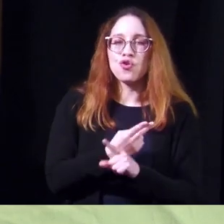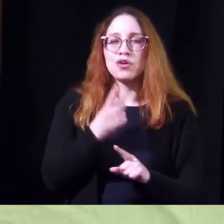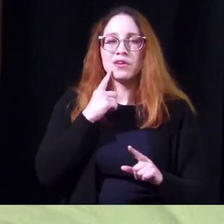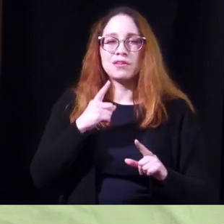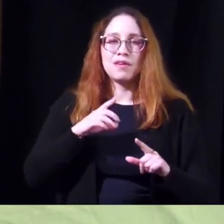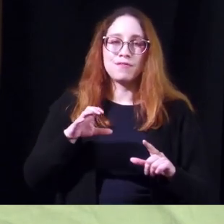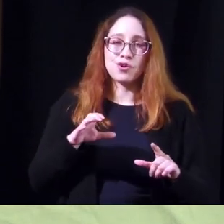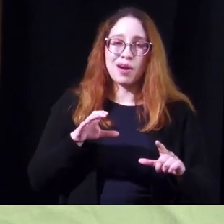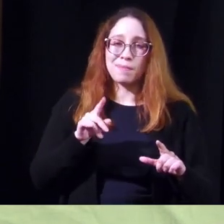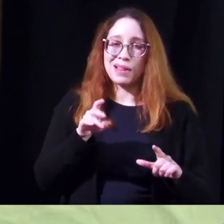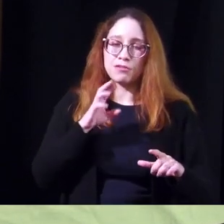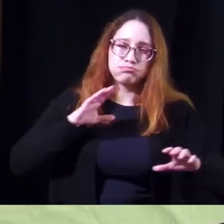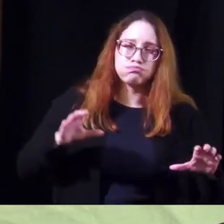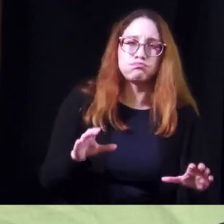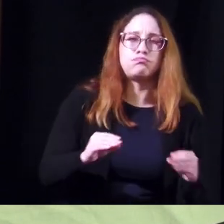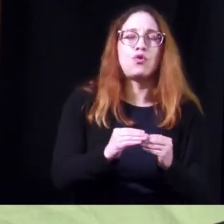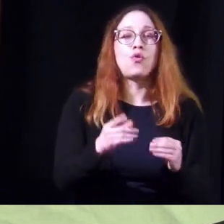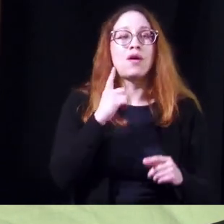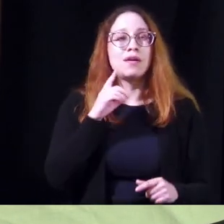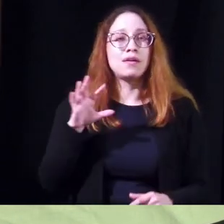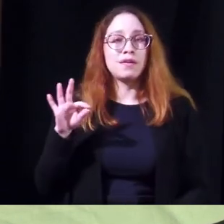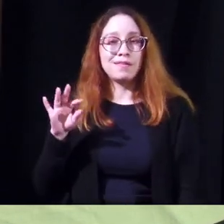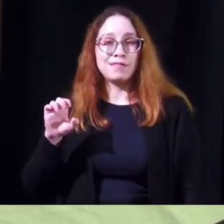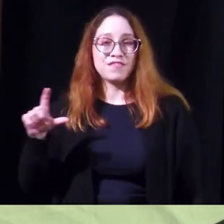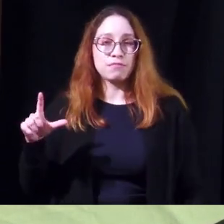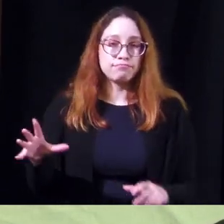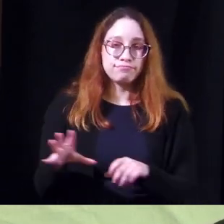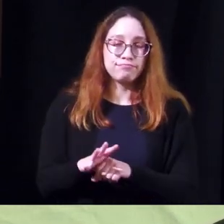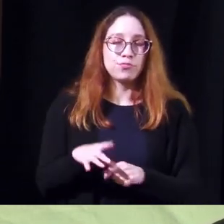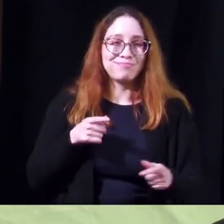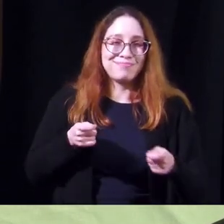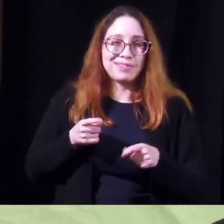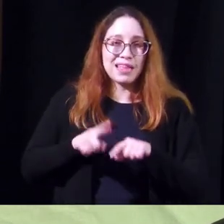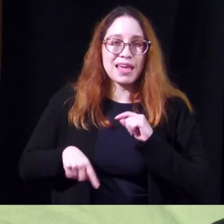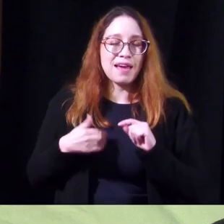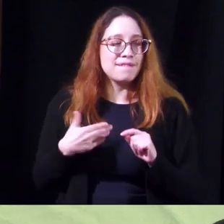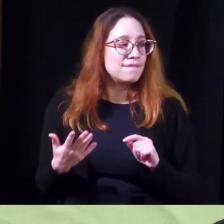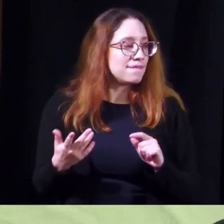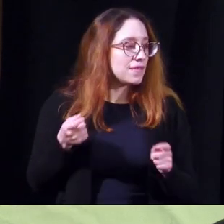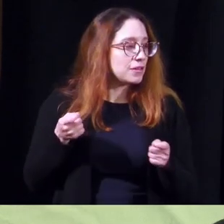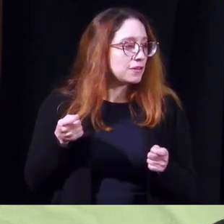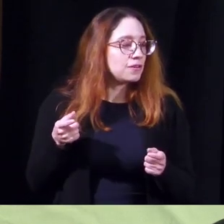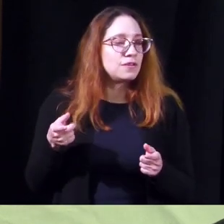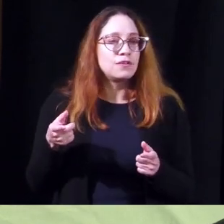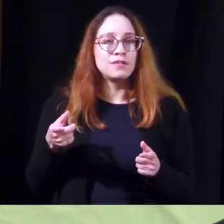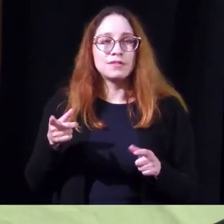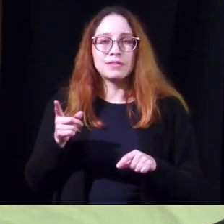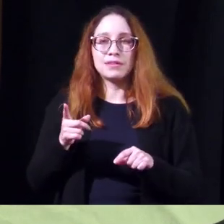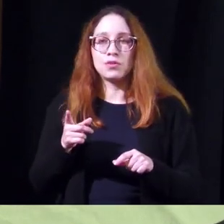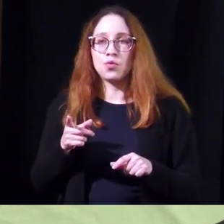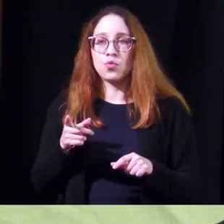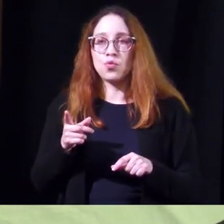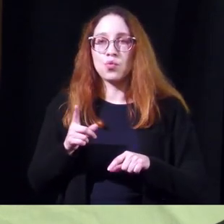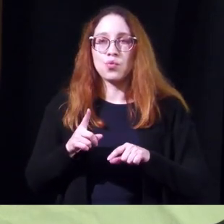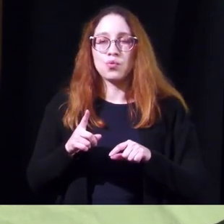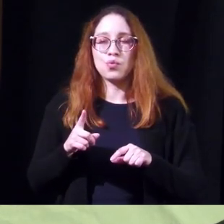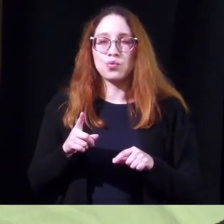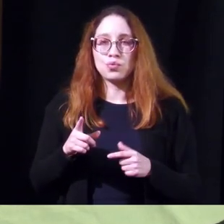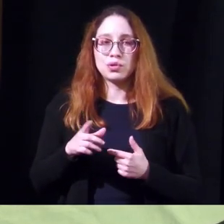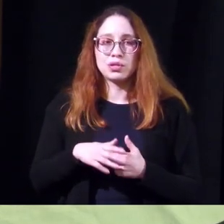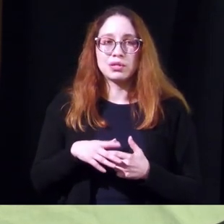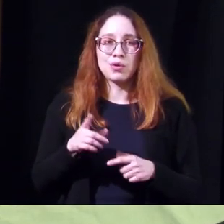overactive bladder it can also be used for fecal incontinence those patients that have uh inability or or difficulty